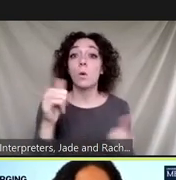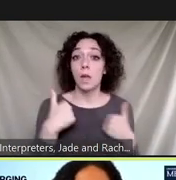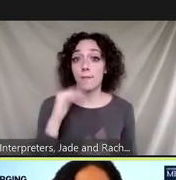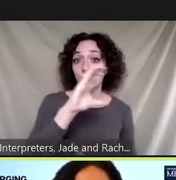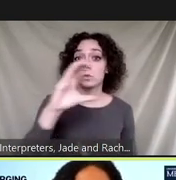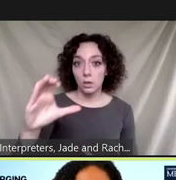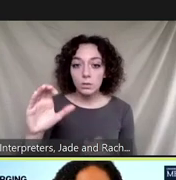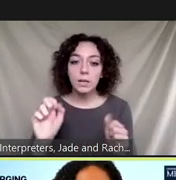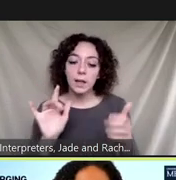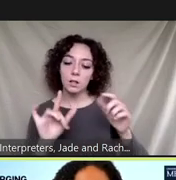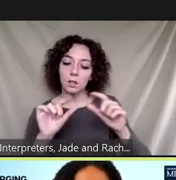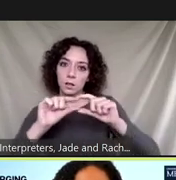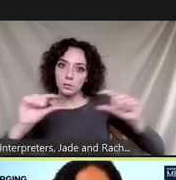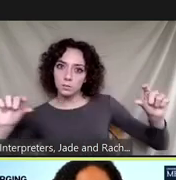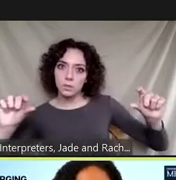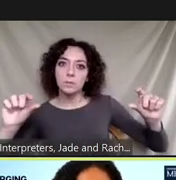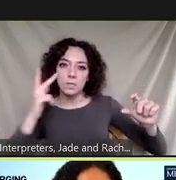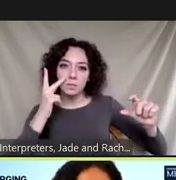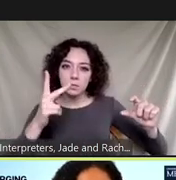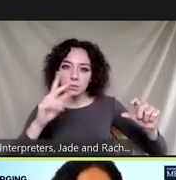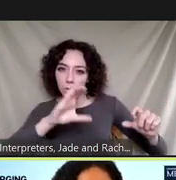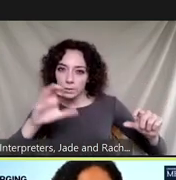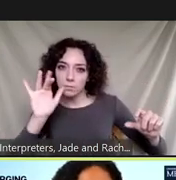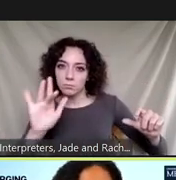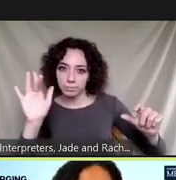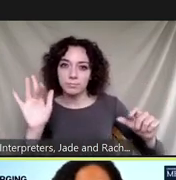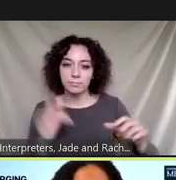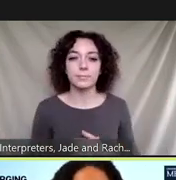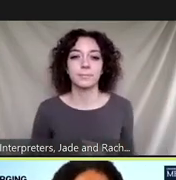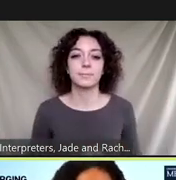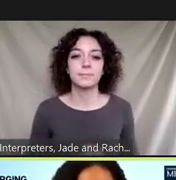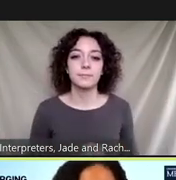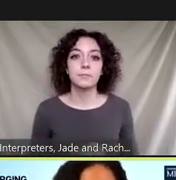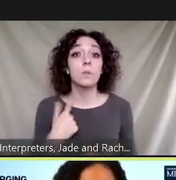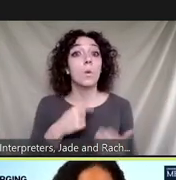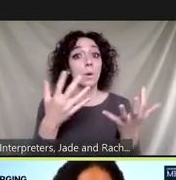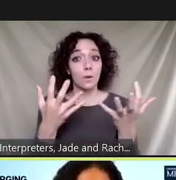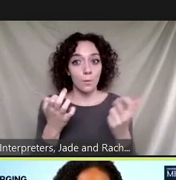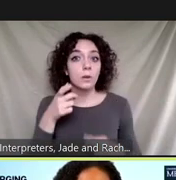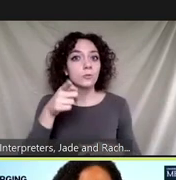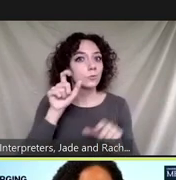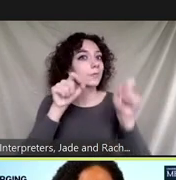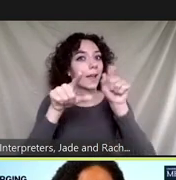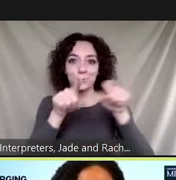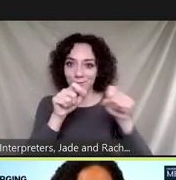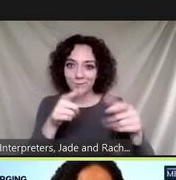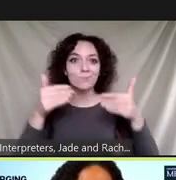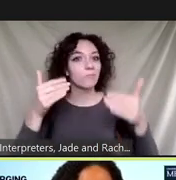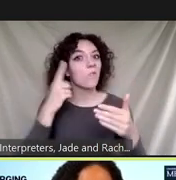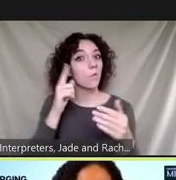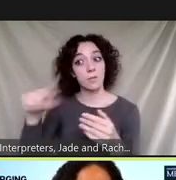the bottom of your zoom panel we want you to ask questions for our panelists